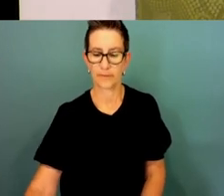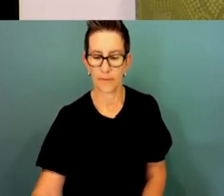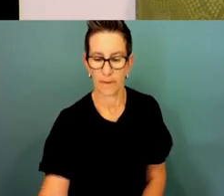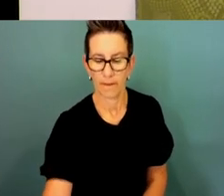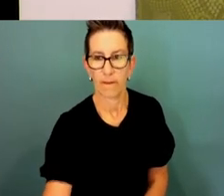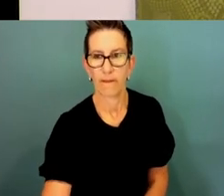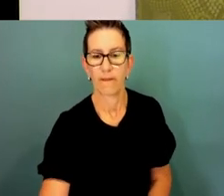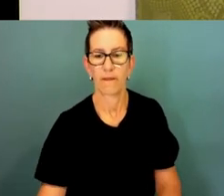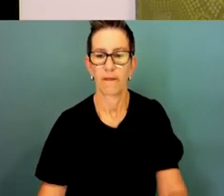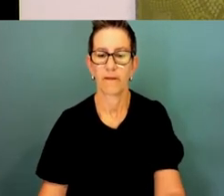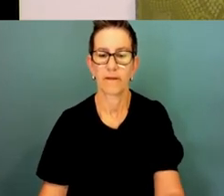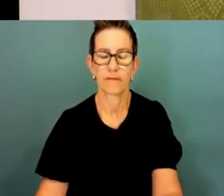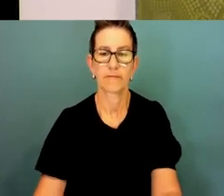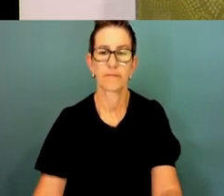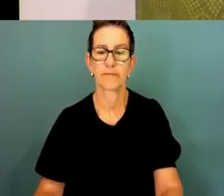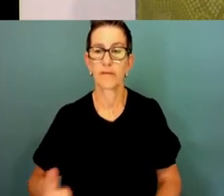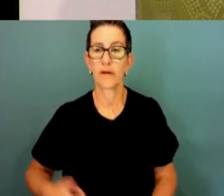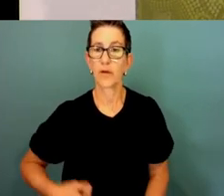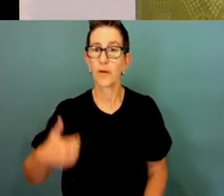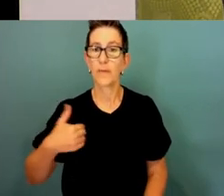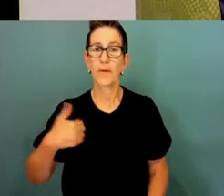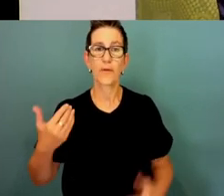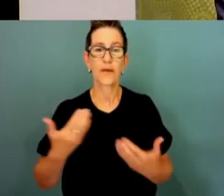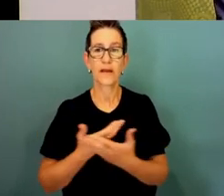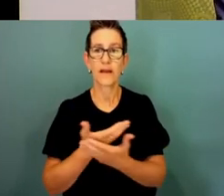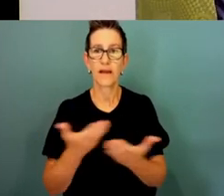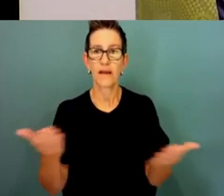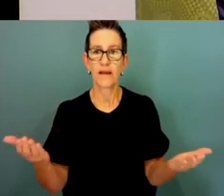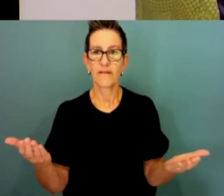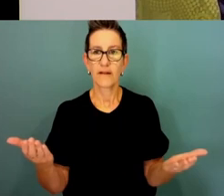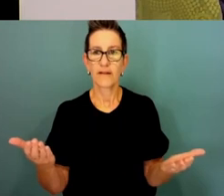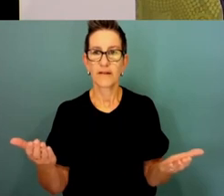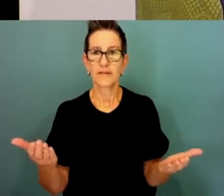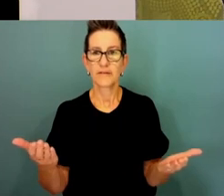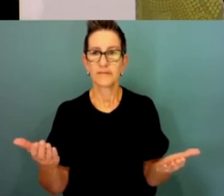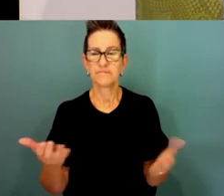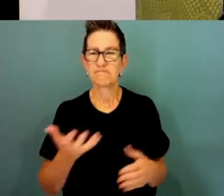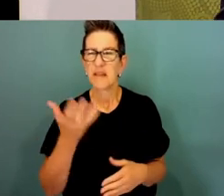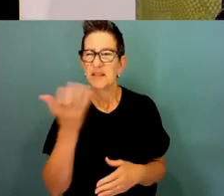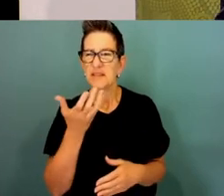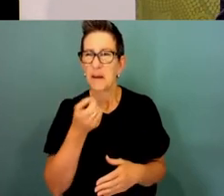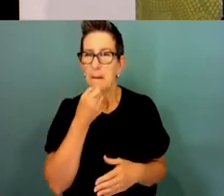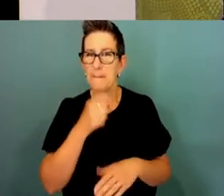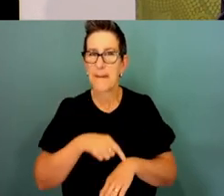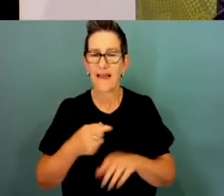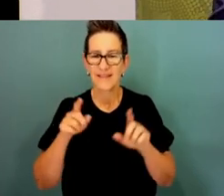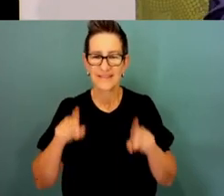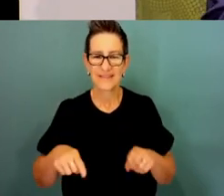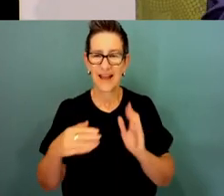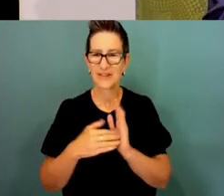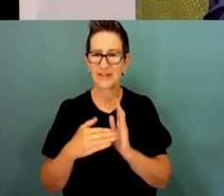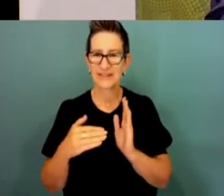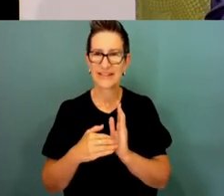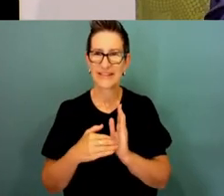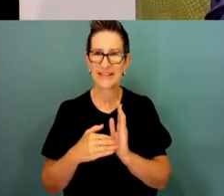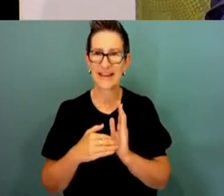Good morning, everybody. Can I start by apologising for the slight delay in commencing today's proceedings and